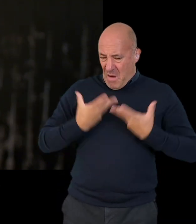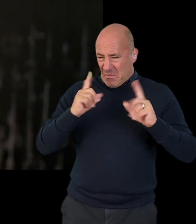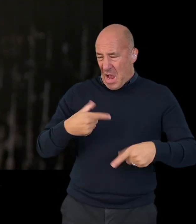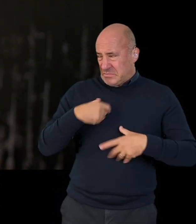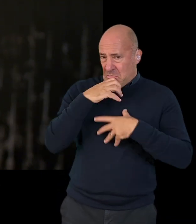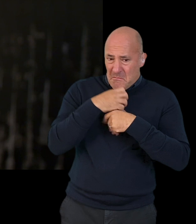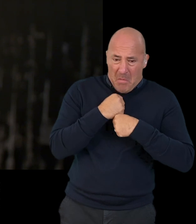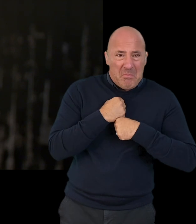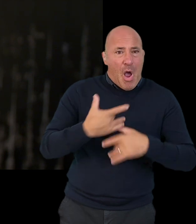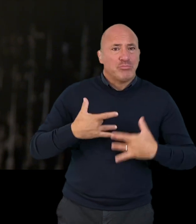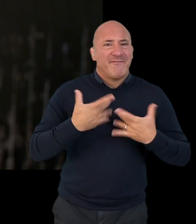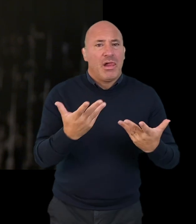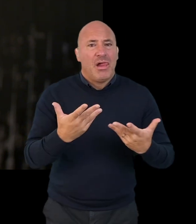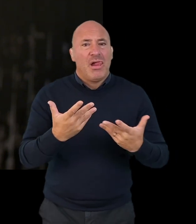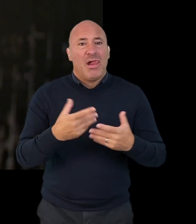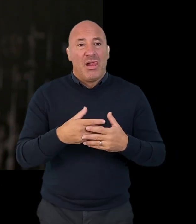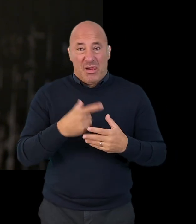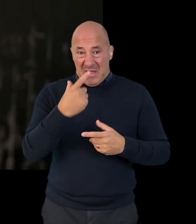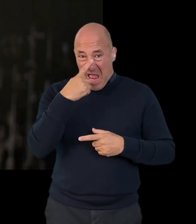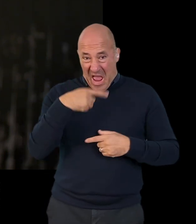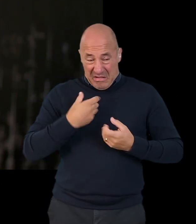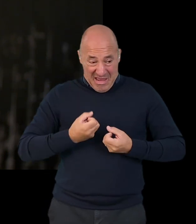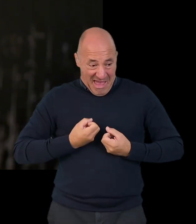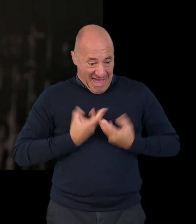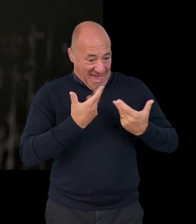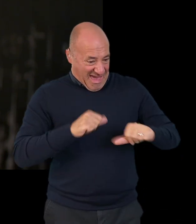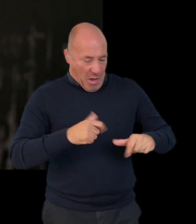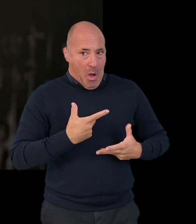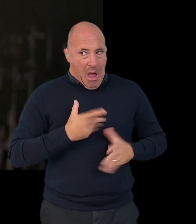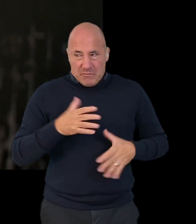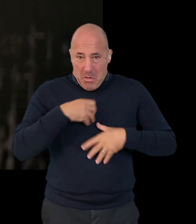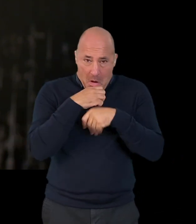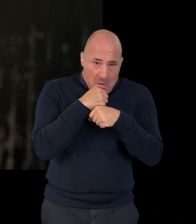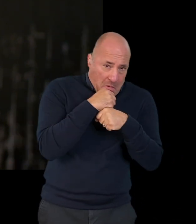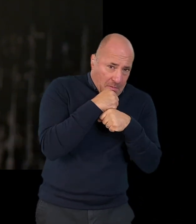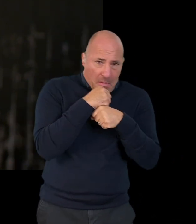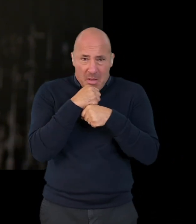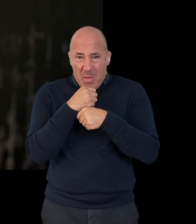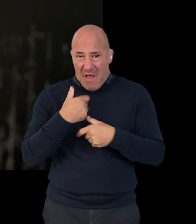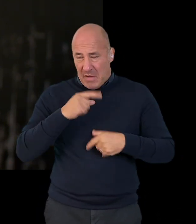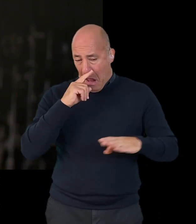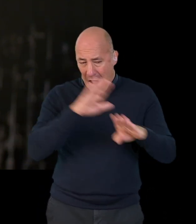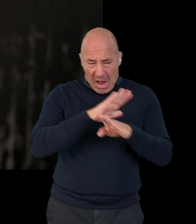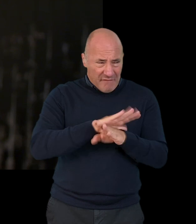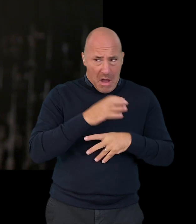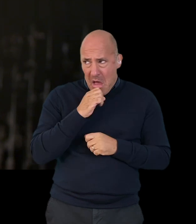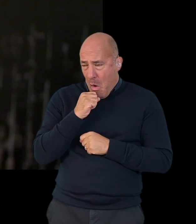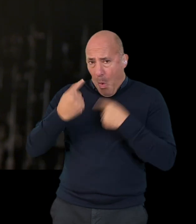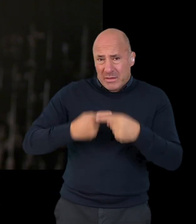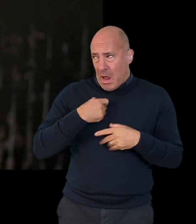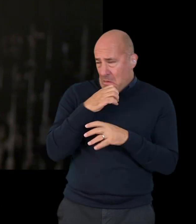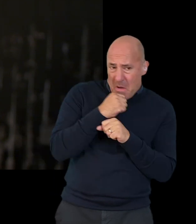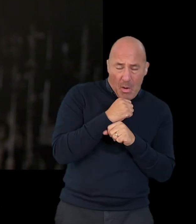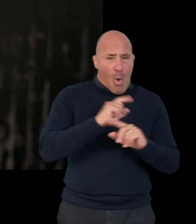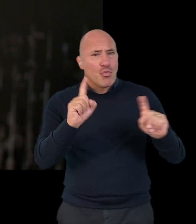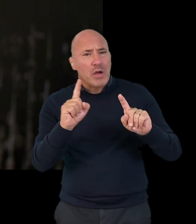express yourself and explain were you able to express yourself in any circumstances? Did you have to hide your sexual